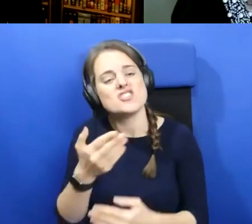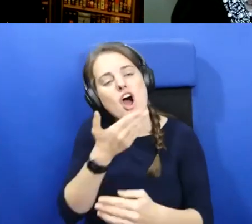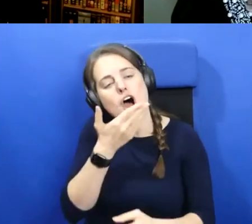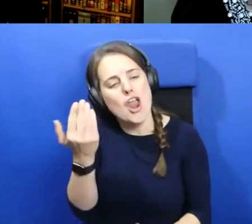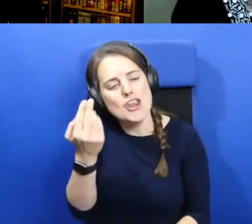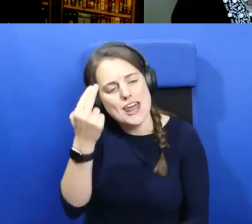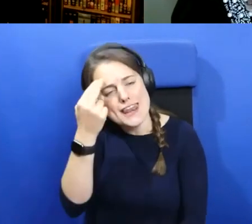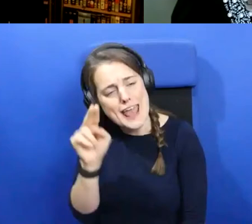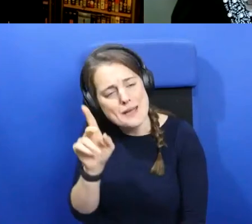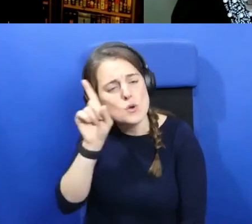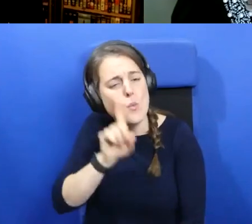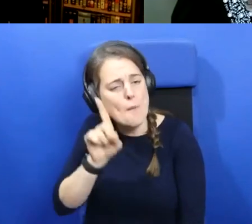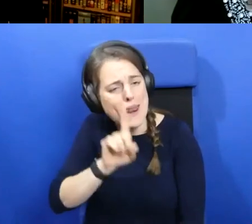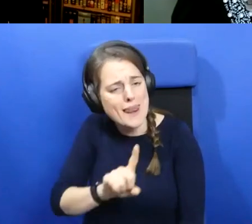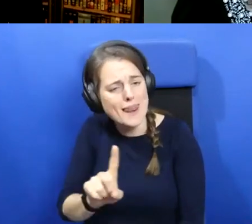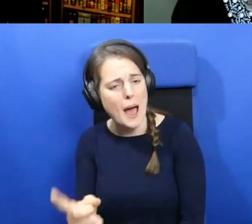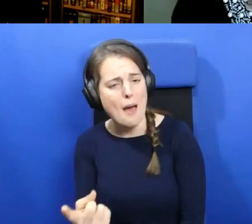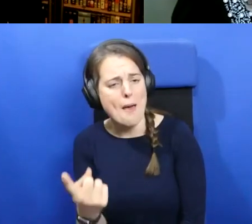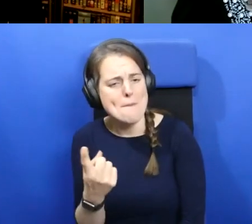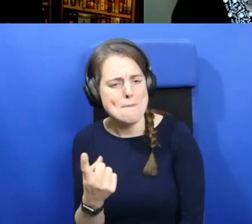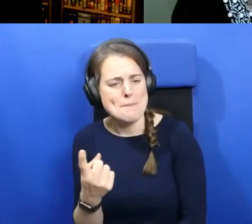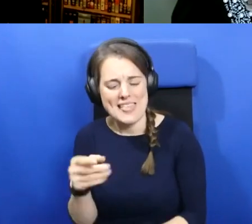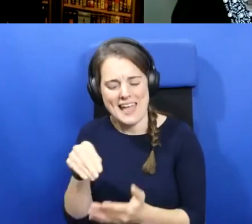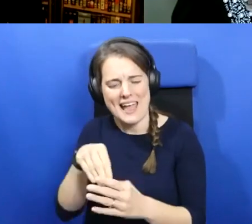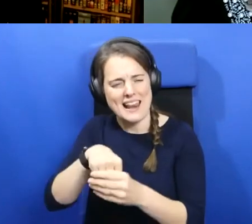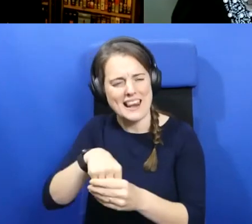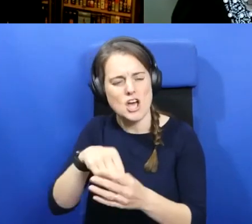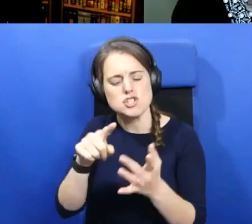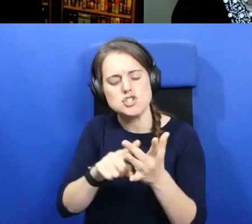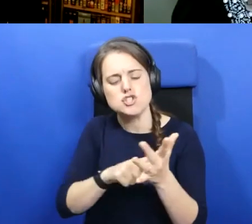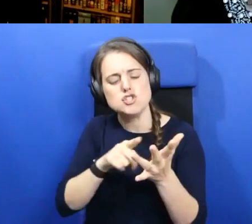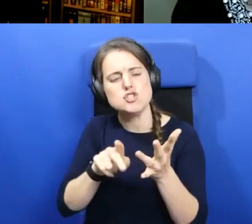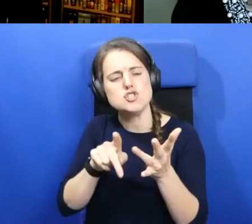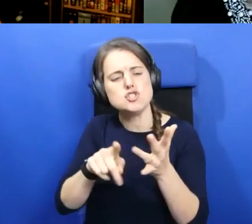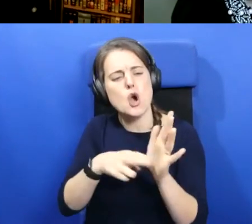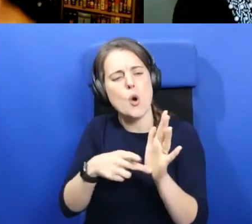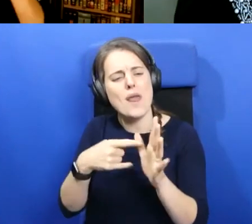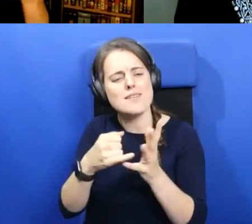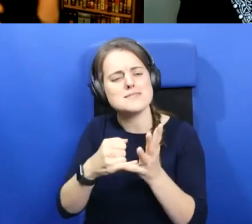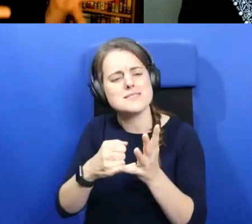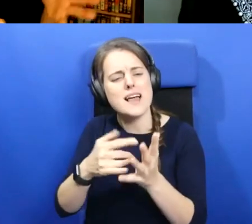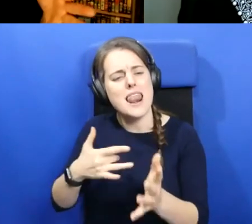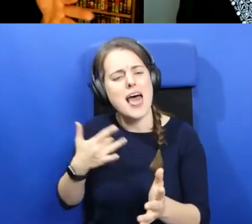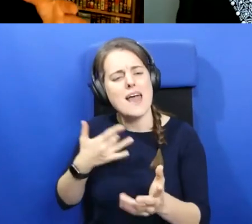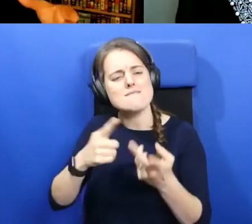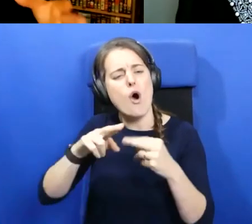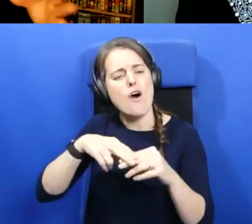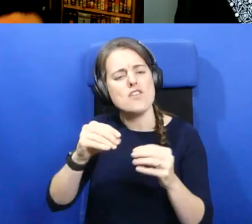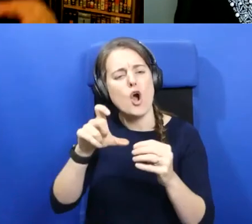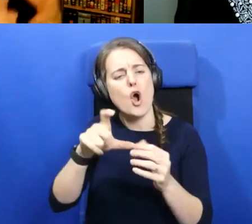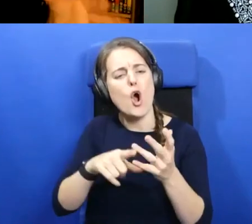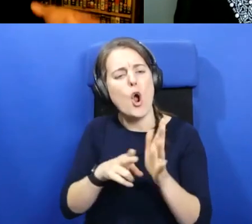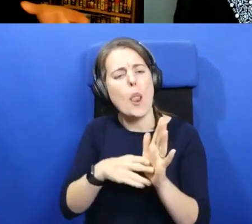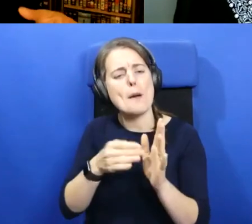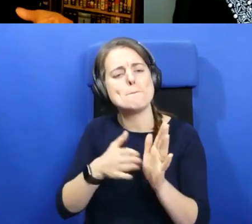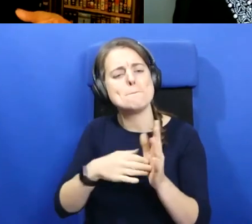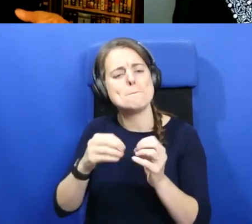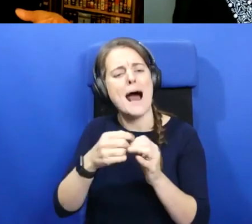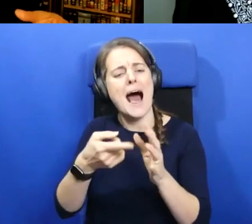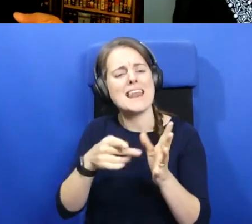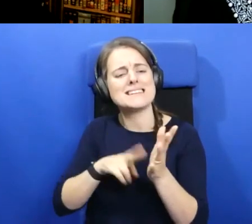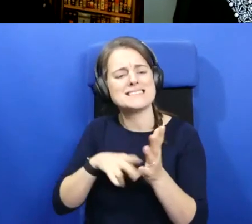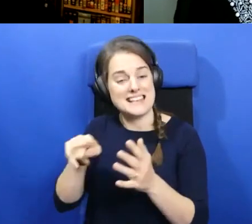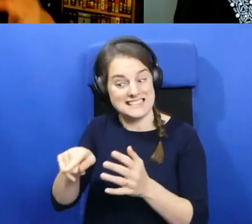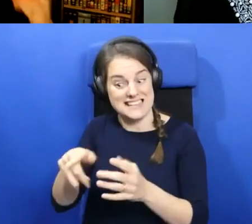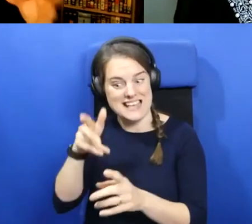who appears in Jonas's life of Columbanus, who is his inspiration to go to Kafka and